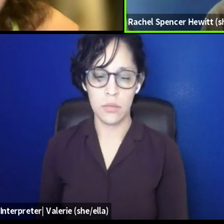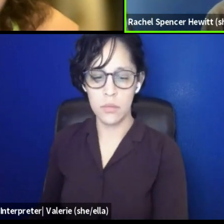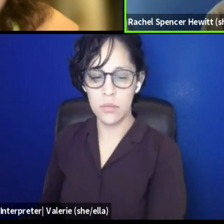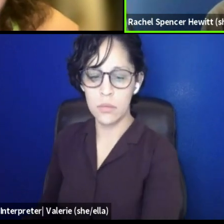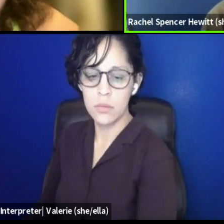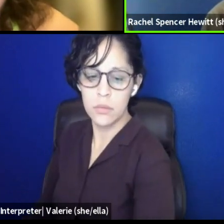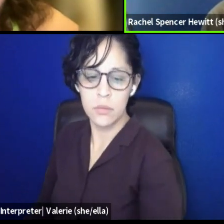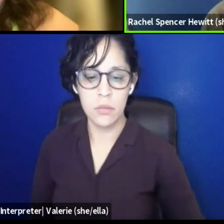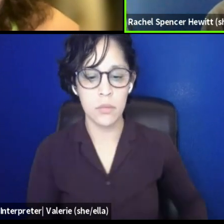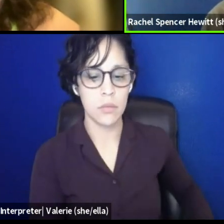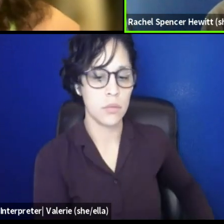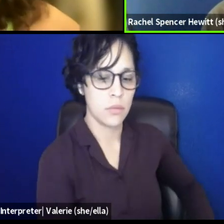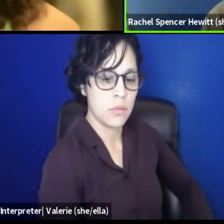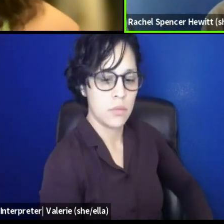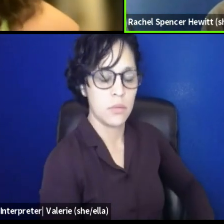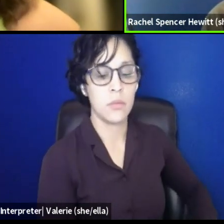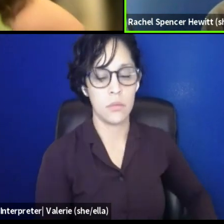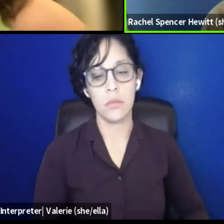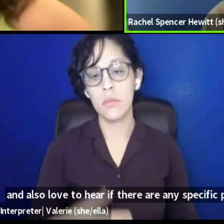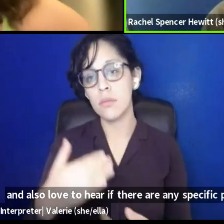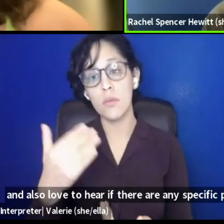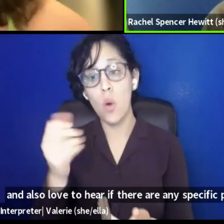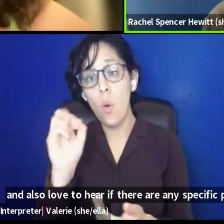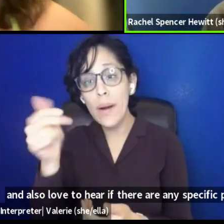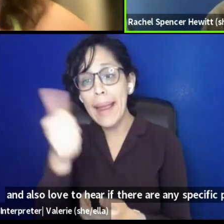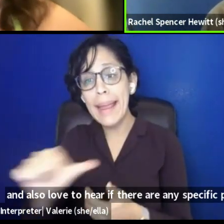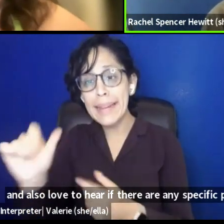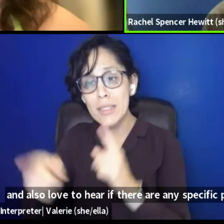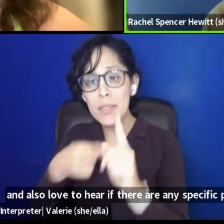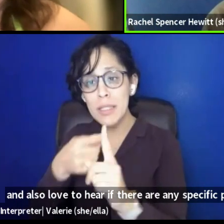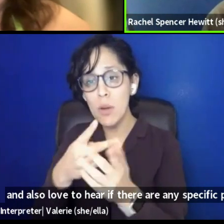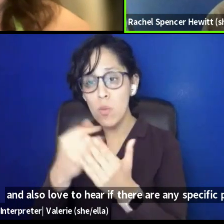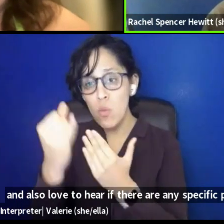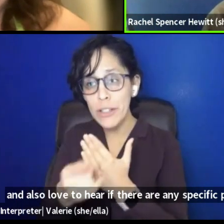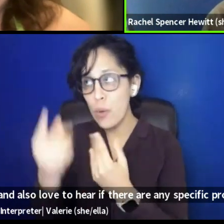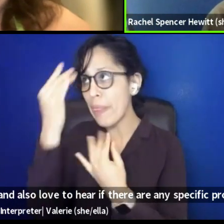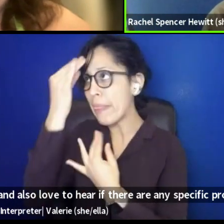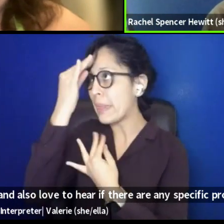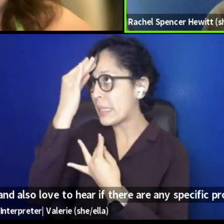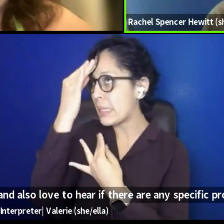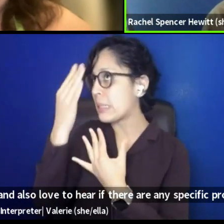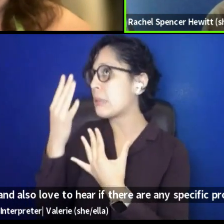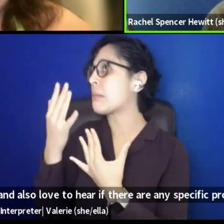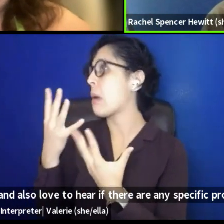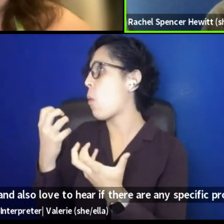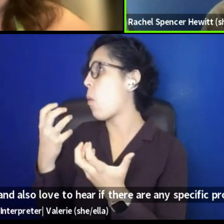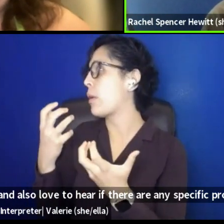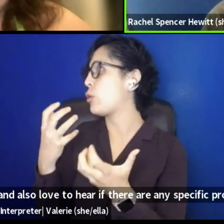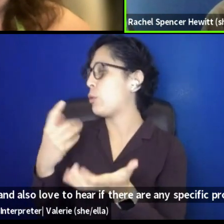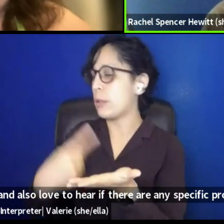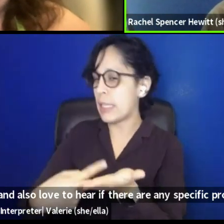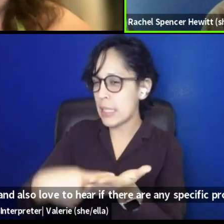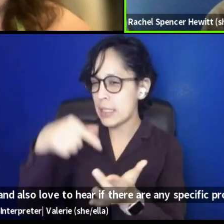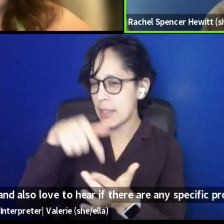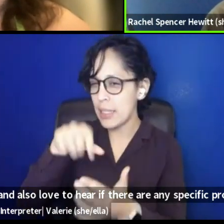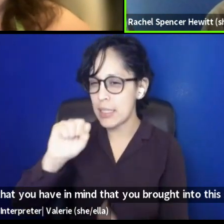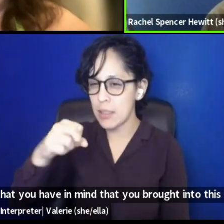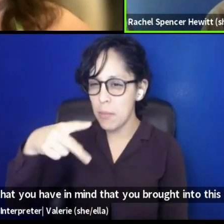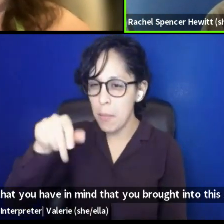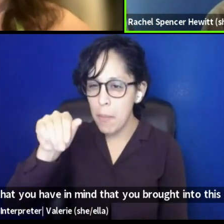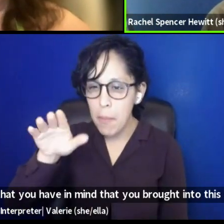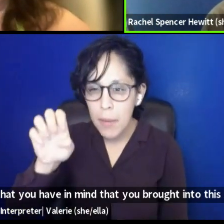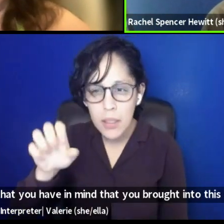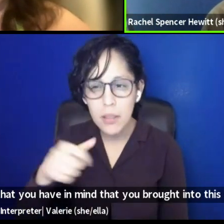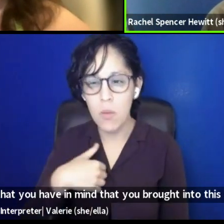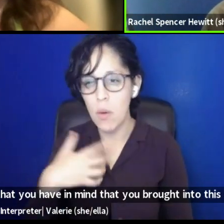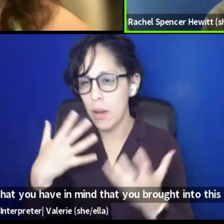I'd also love to hear if there are any specific projects that you have in mind that you brought into this space. Um, just love to see what